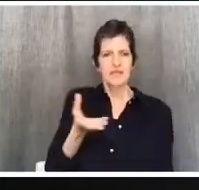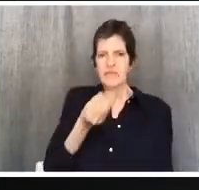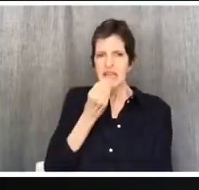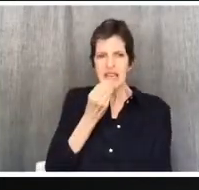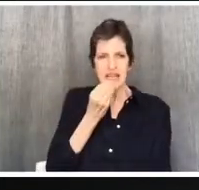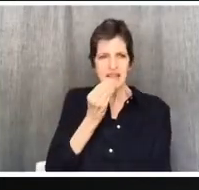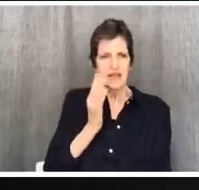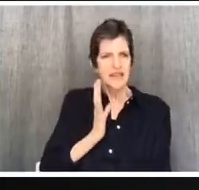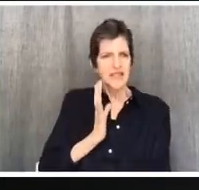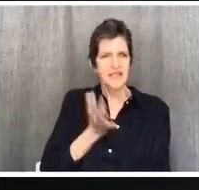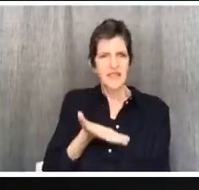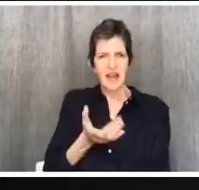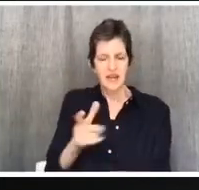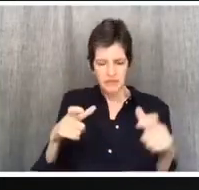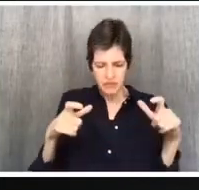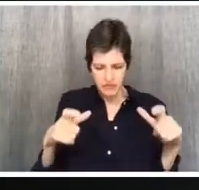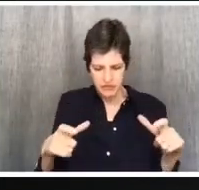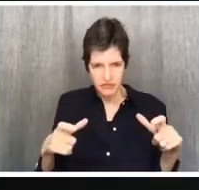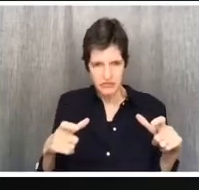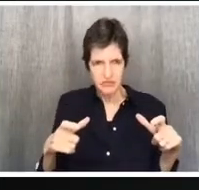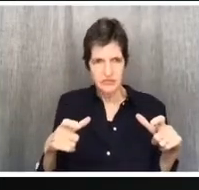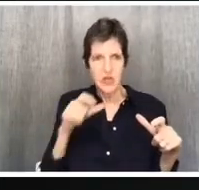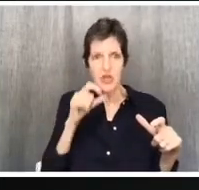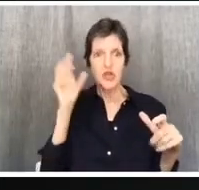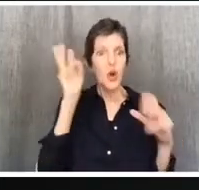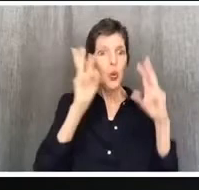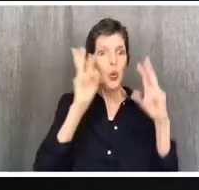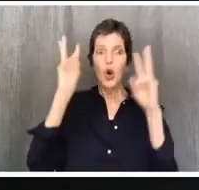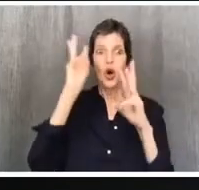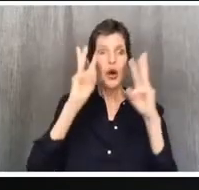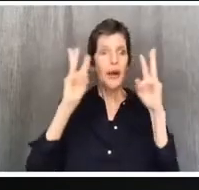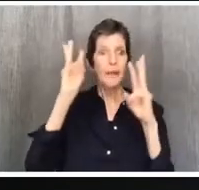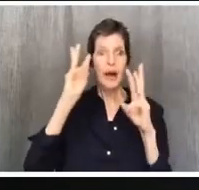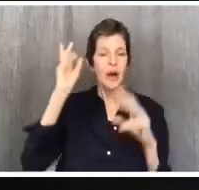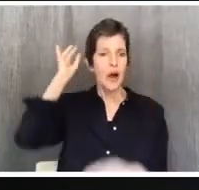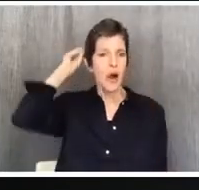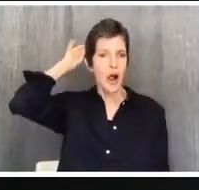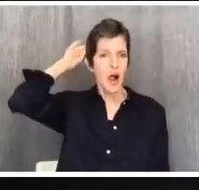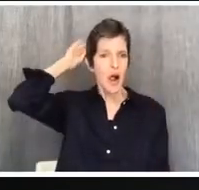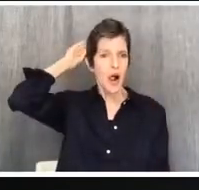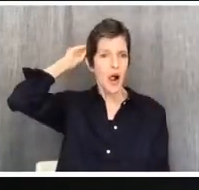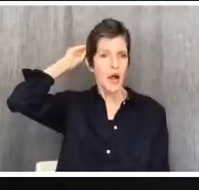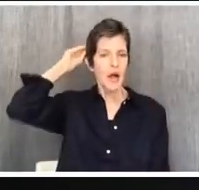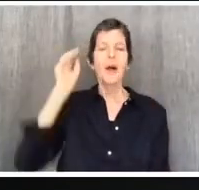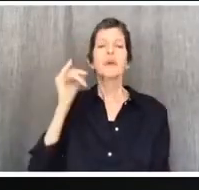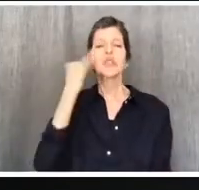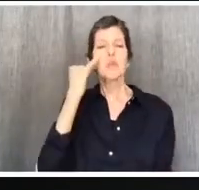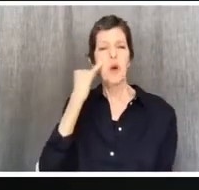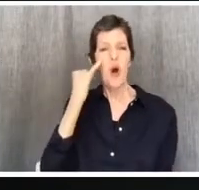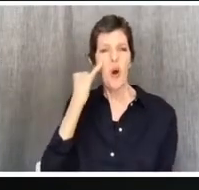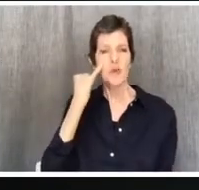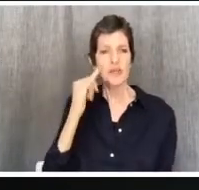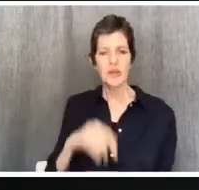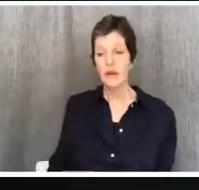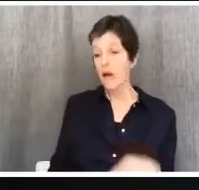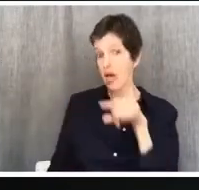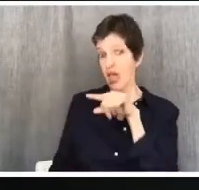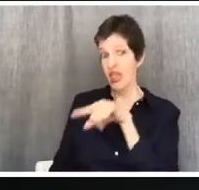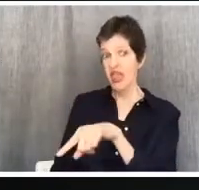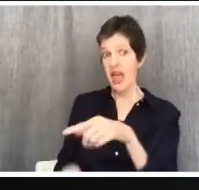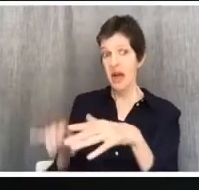questions on the ground of conscience. But if someone says to you, this has been offered in sacrifice,